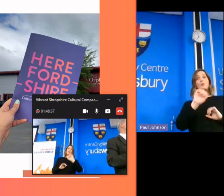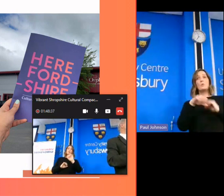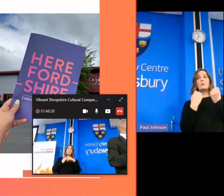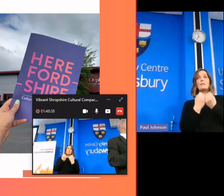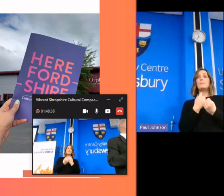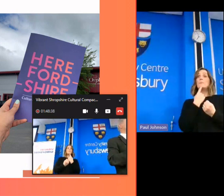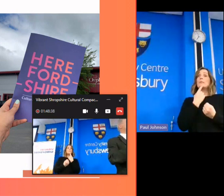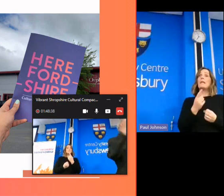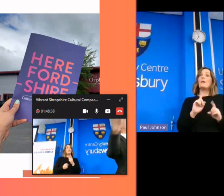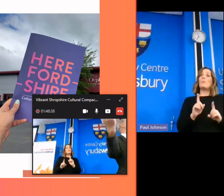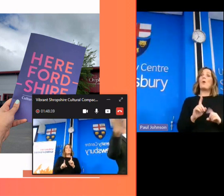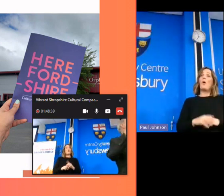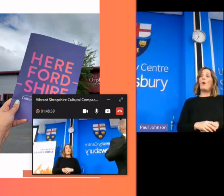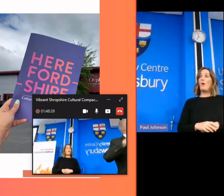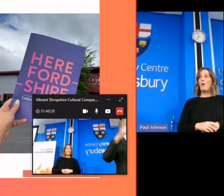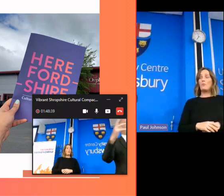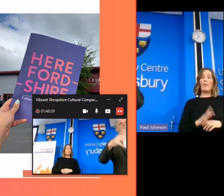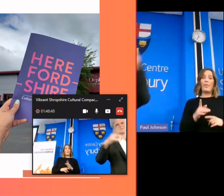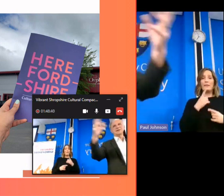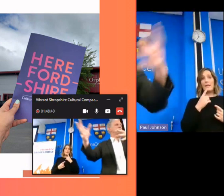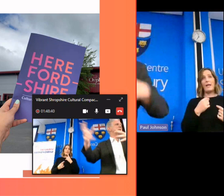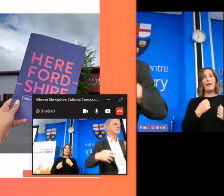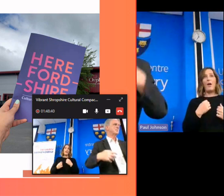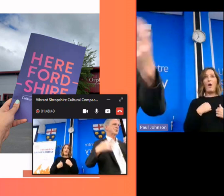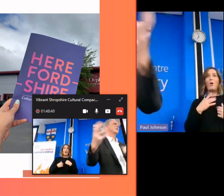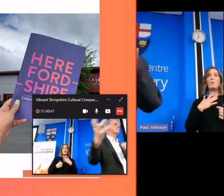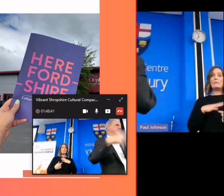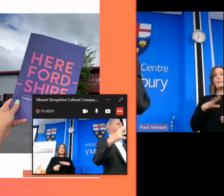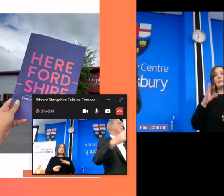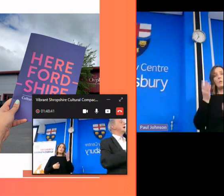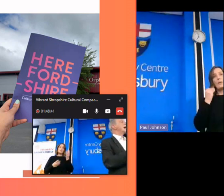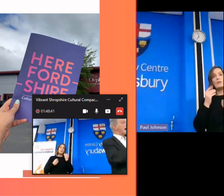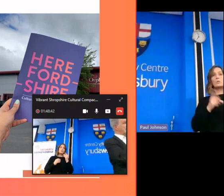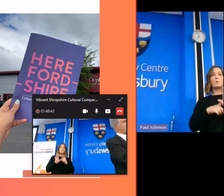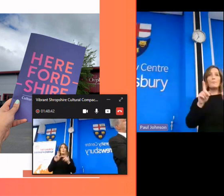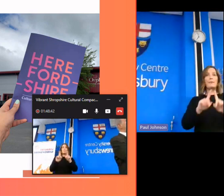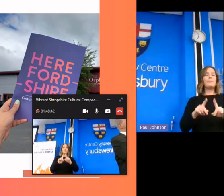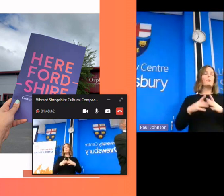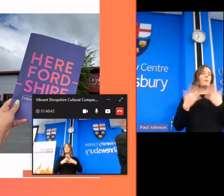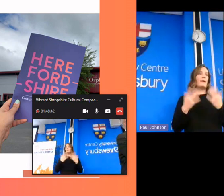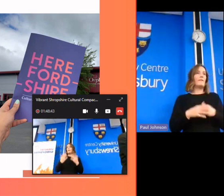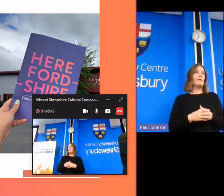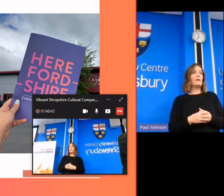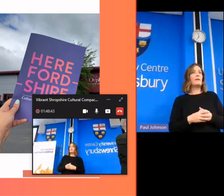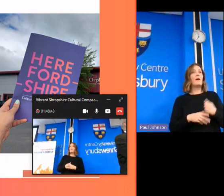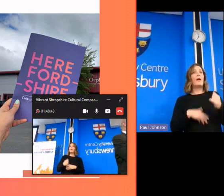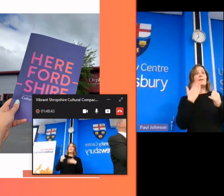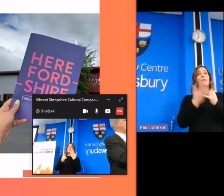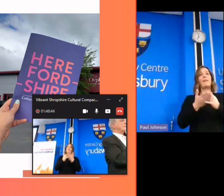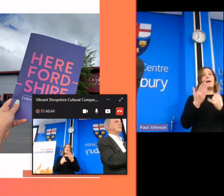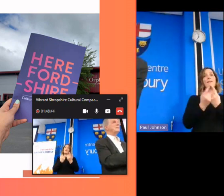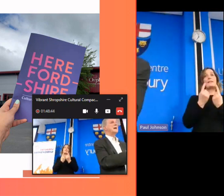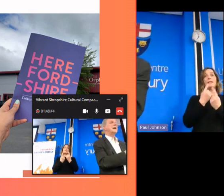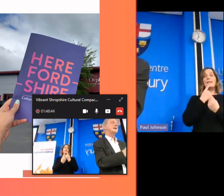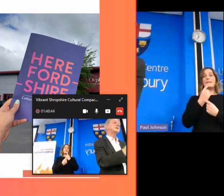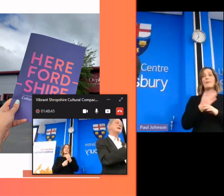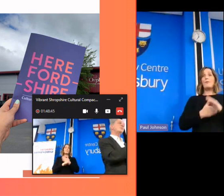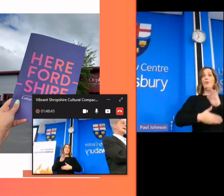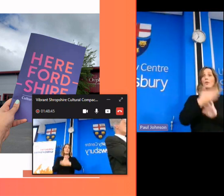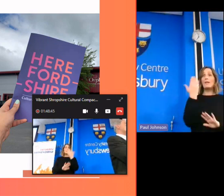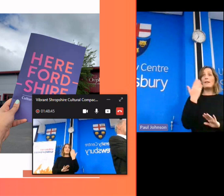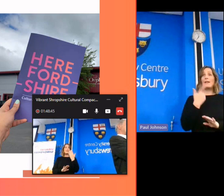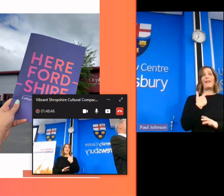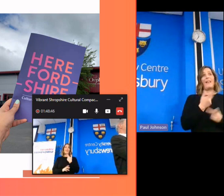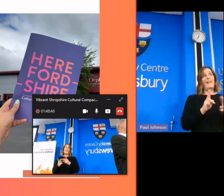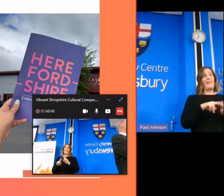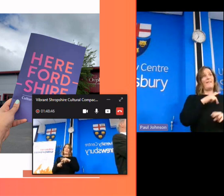will you say about this and people come in and say well we need to listen to more your papers and then the last thing they will say before they leave the room is